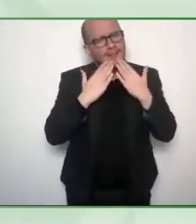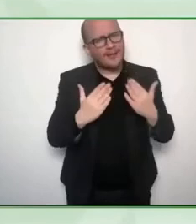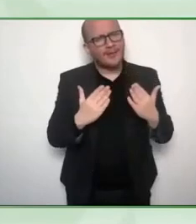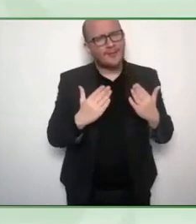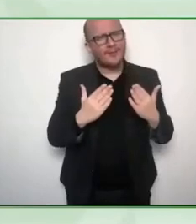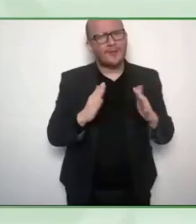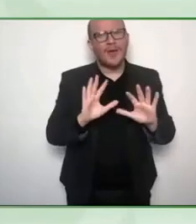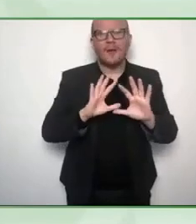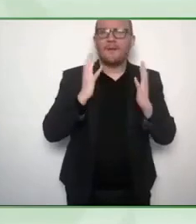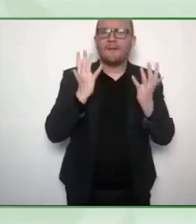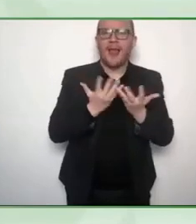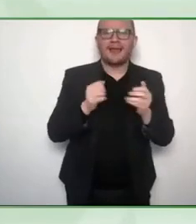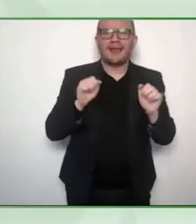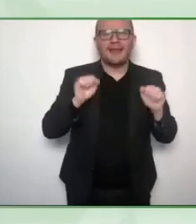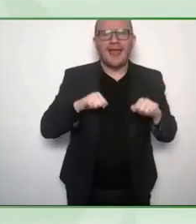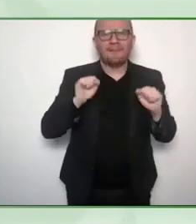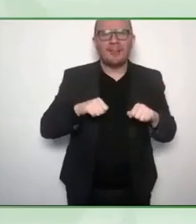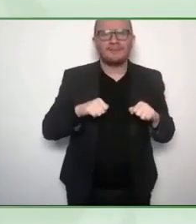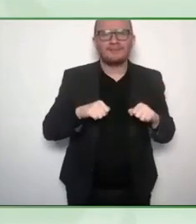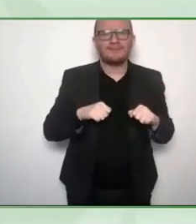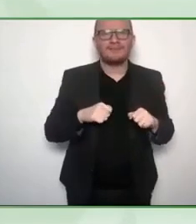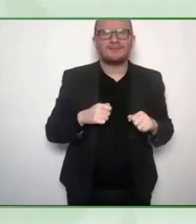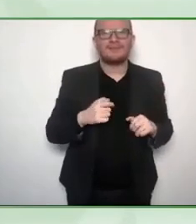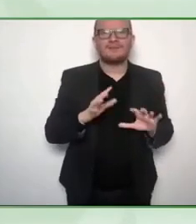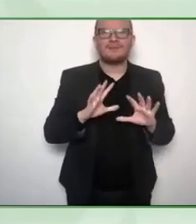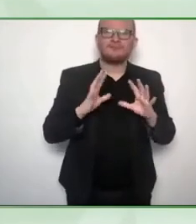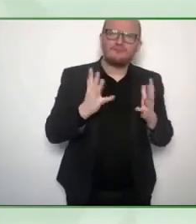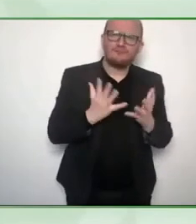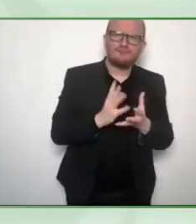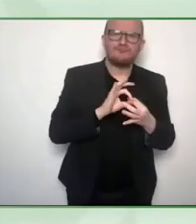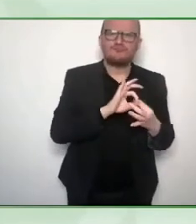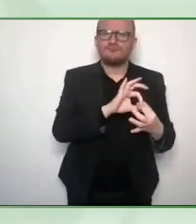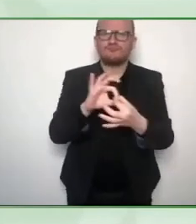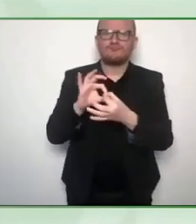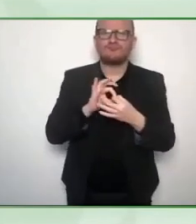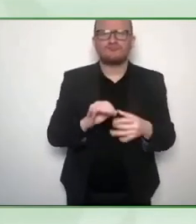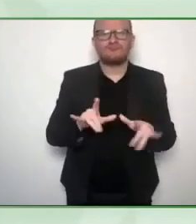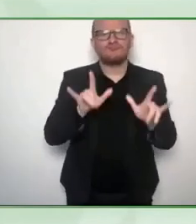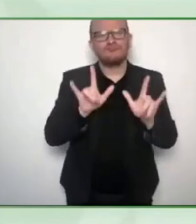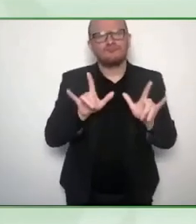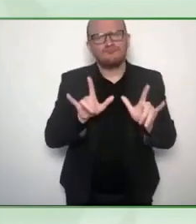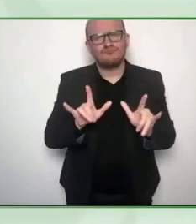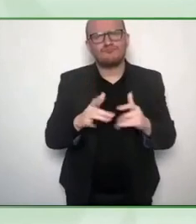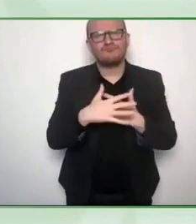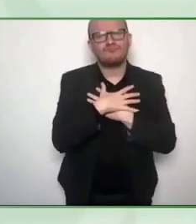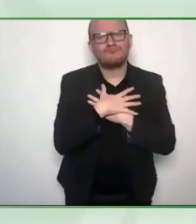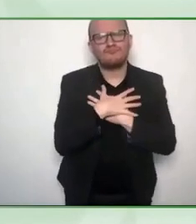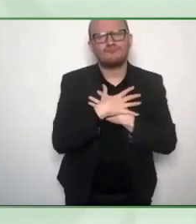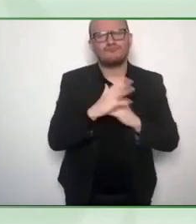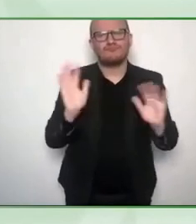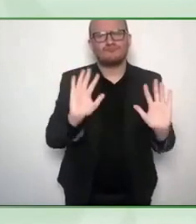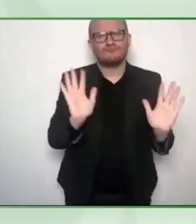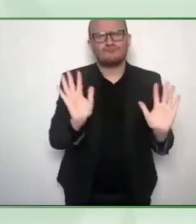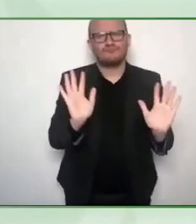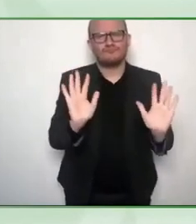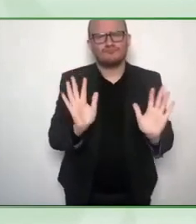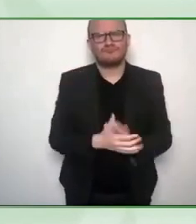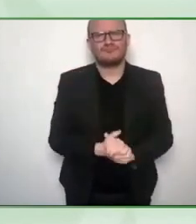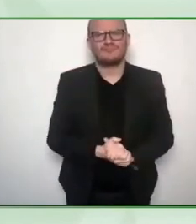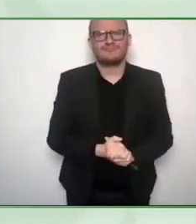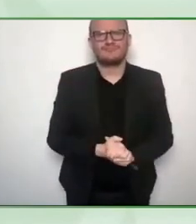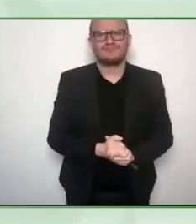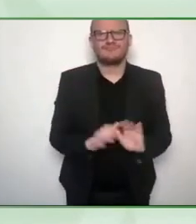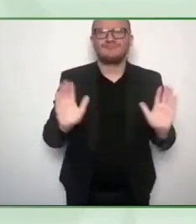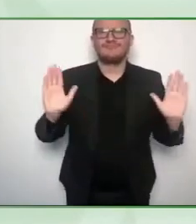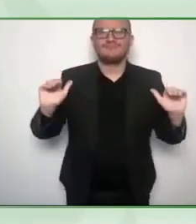our planet for everyone to love and enjoy. We love you. Take care. Bye-bye. Bye-bye. Take care. Thank